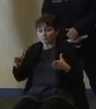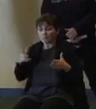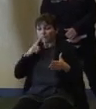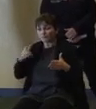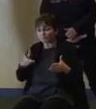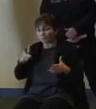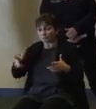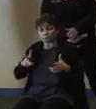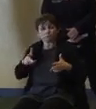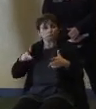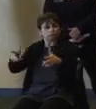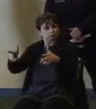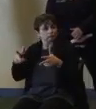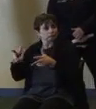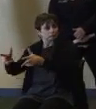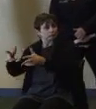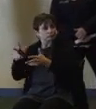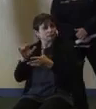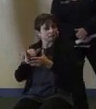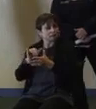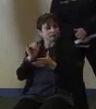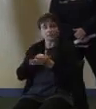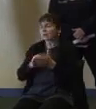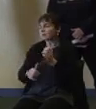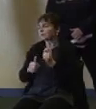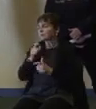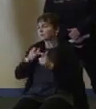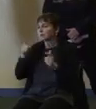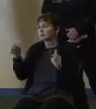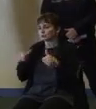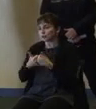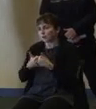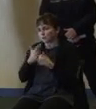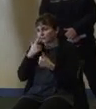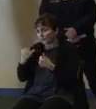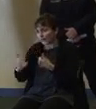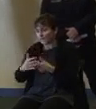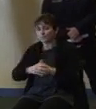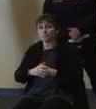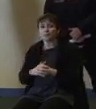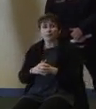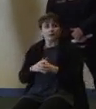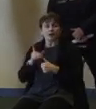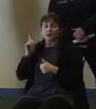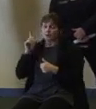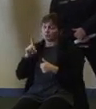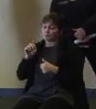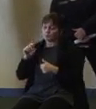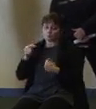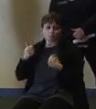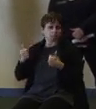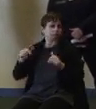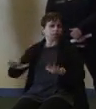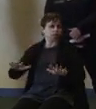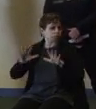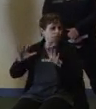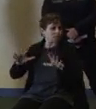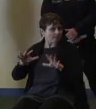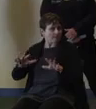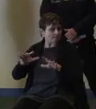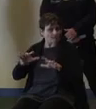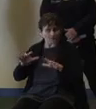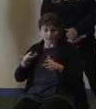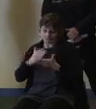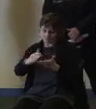width. I'd say that's our biggest challenge right now, and they've done an extraordinary job, and they will continue to do that, but